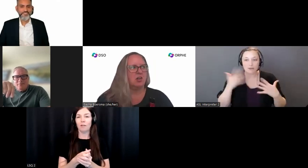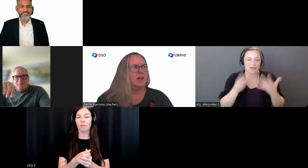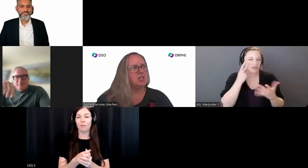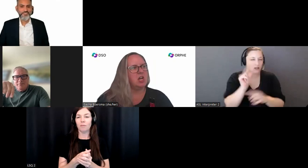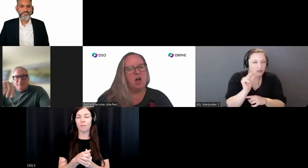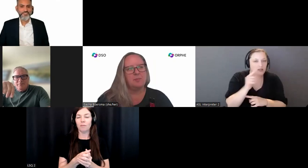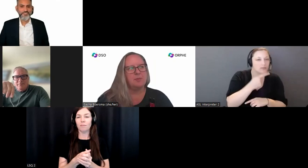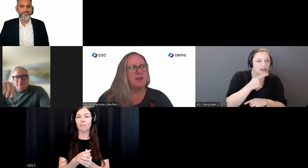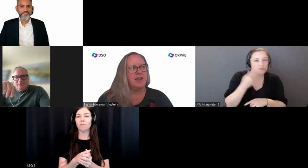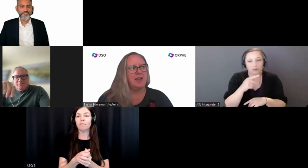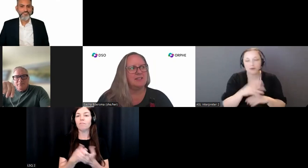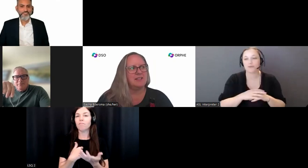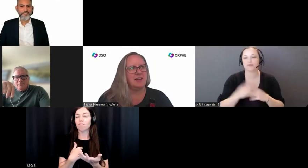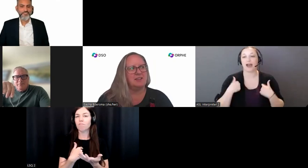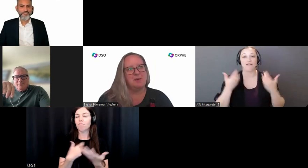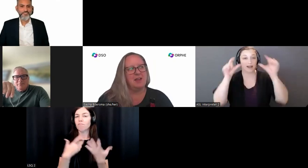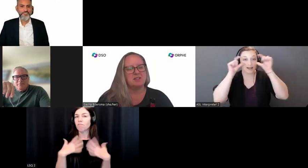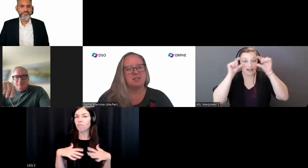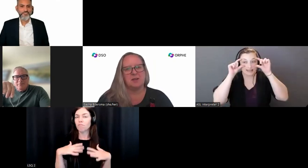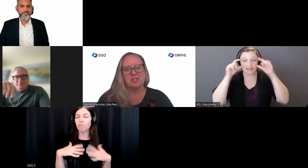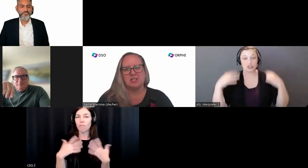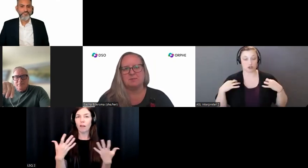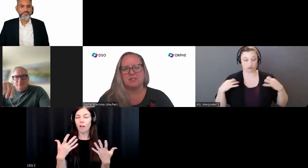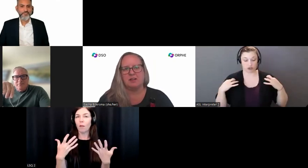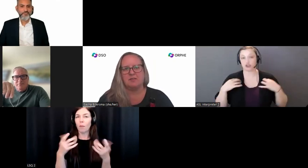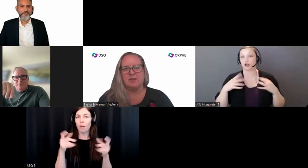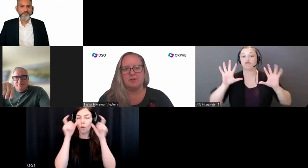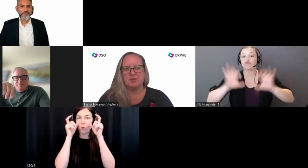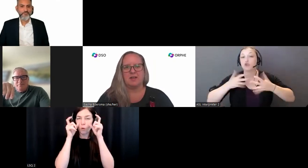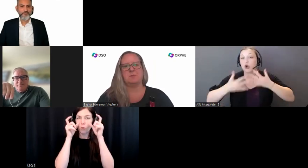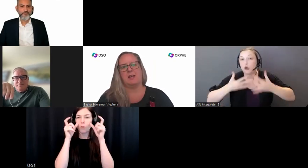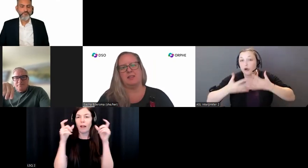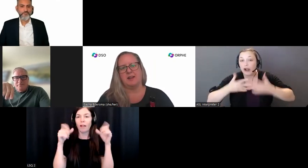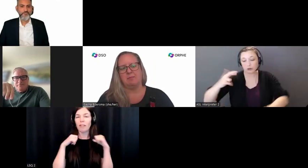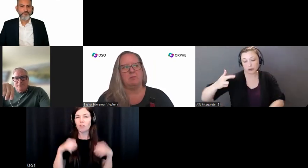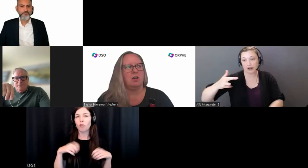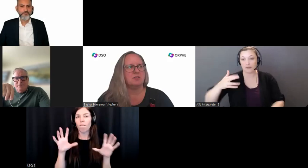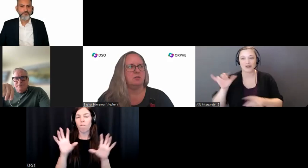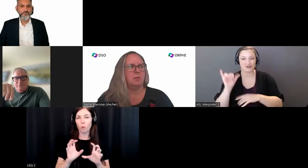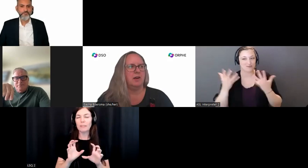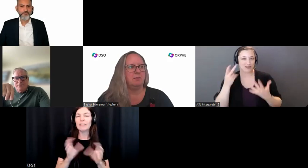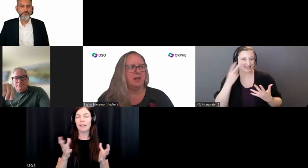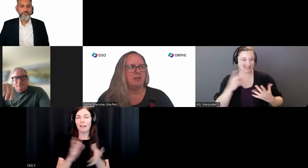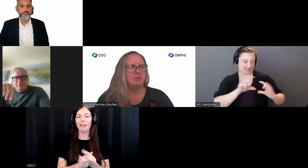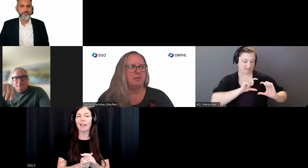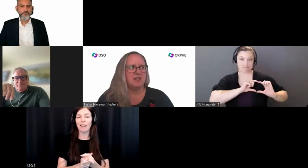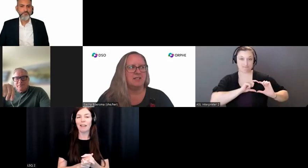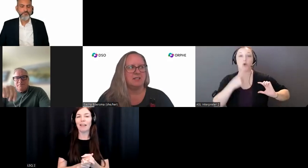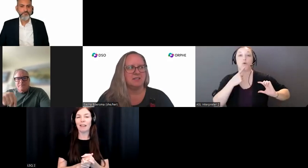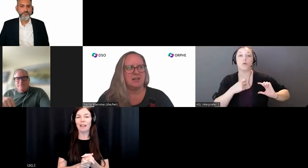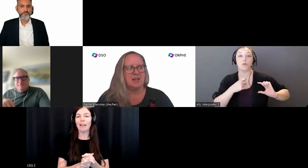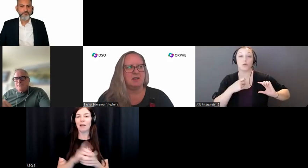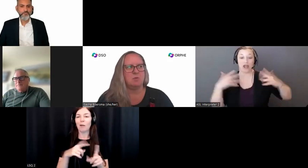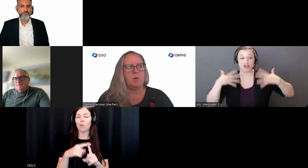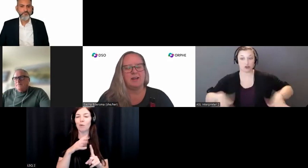a dark gray top, and you may also catch a glimpse of the red dress pin that I'm also wearing made of red dyed